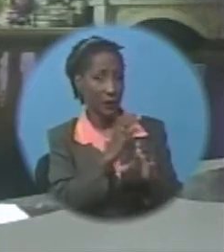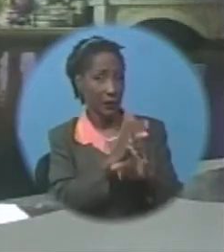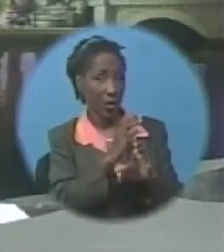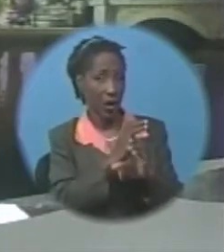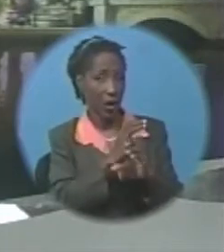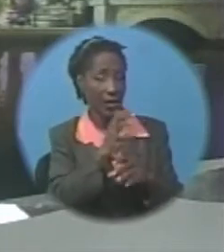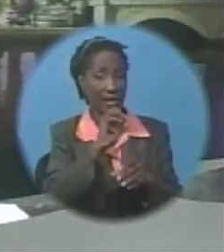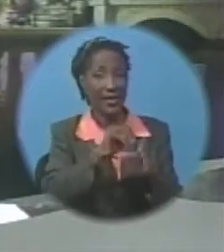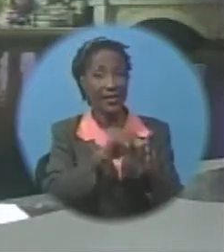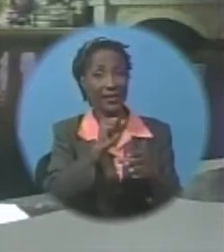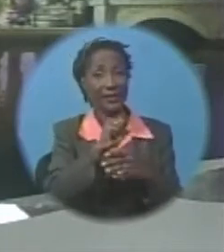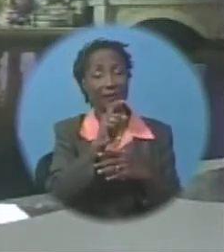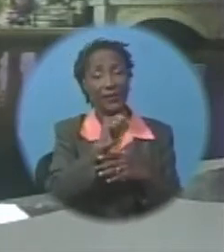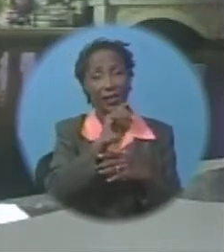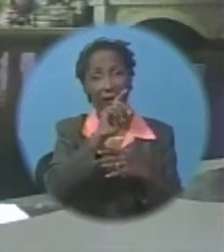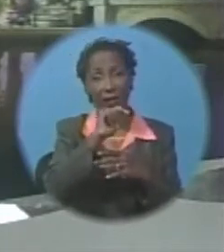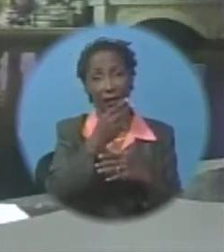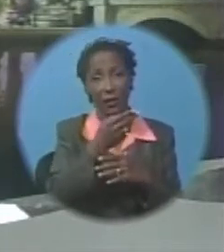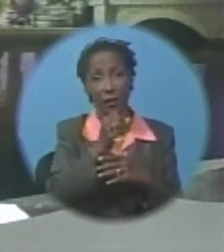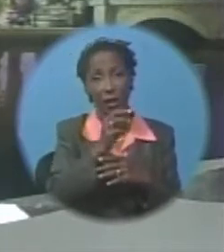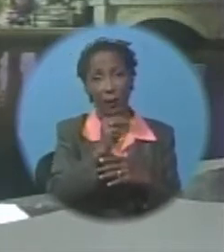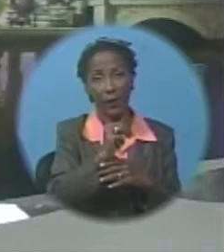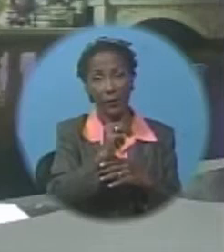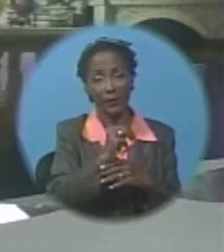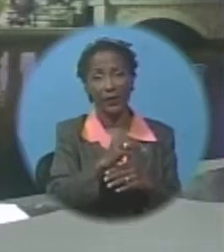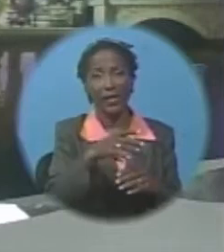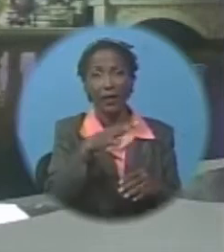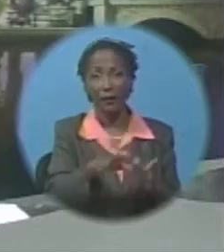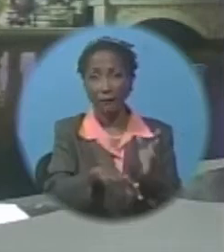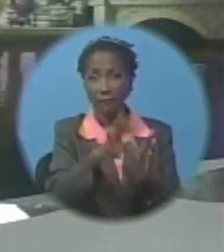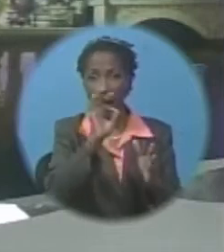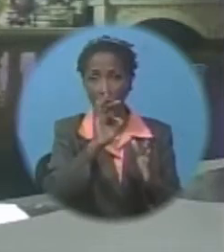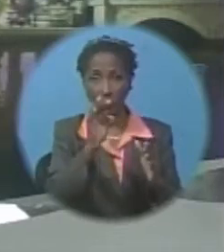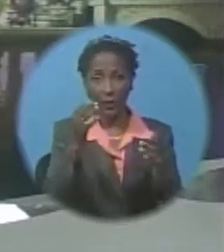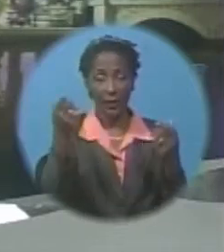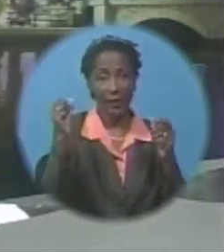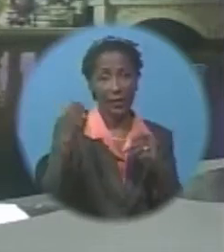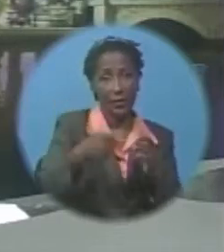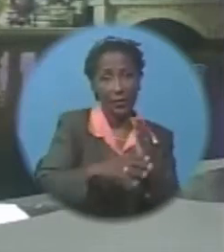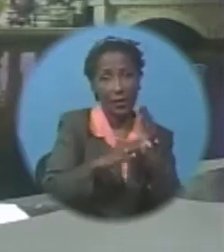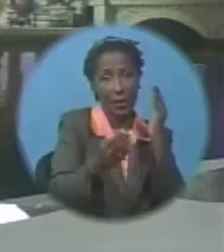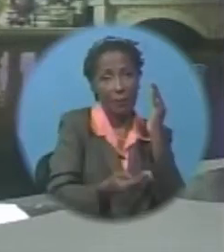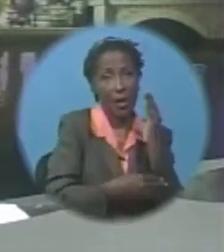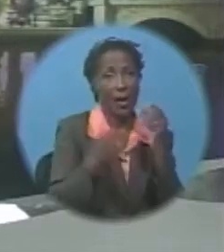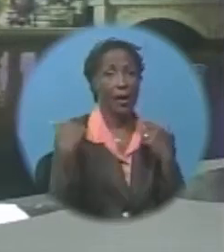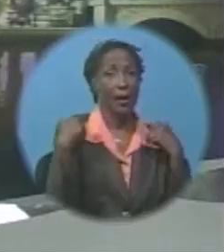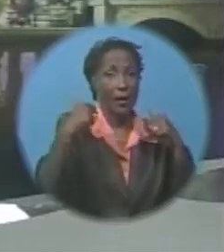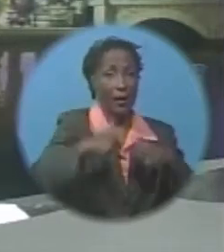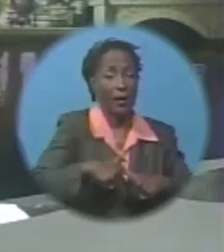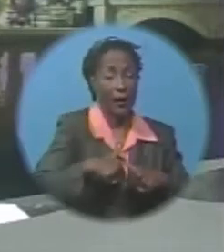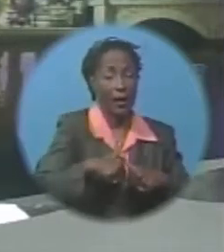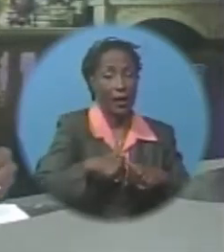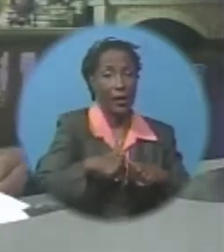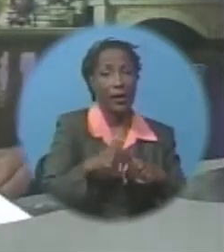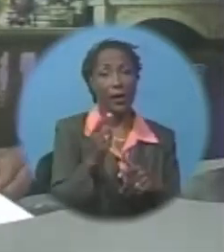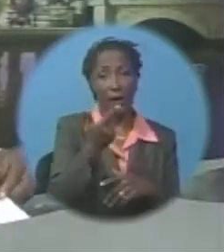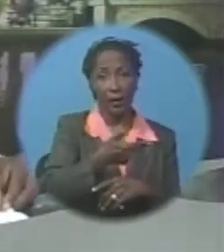The firearm and ammunition were discovered concealed in a haversack. Harper was remanded to prison until July 4th.